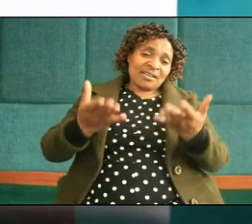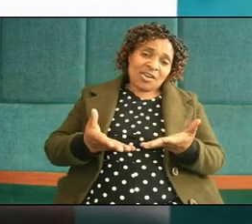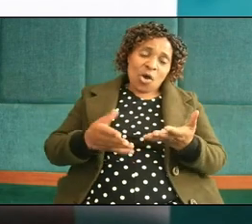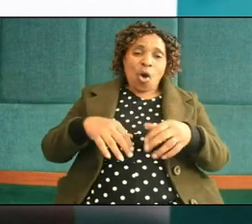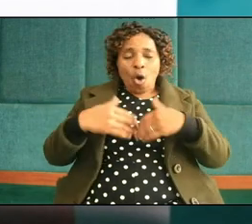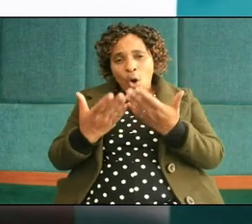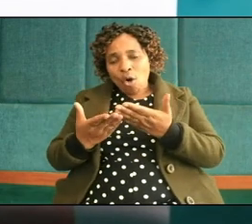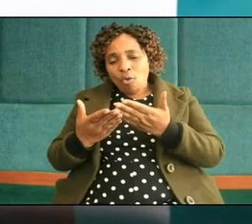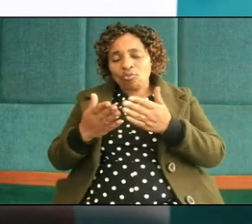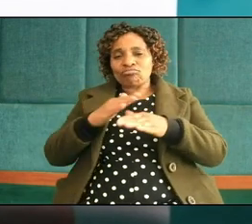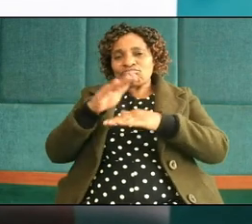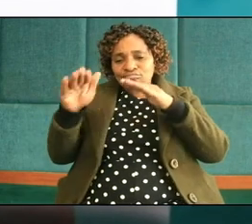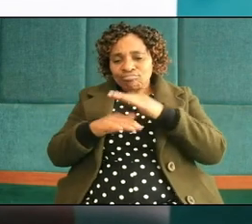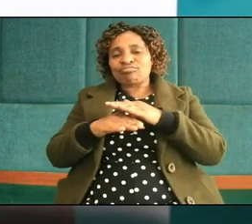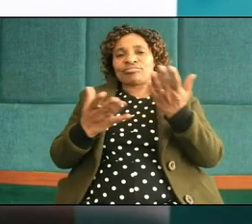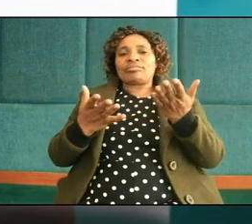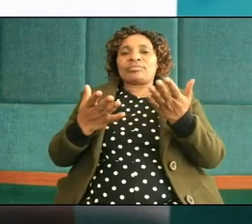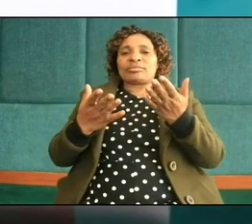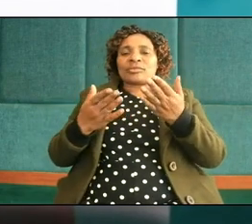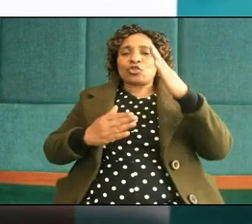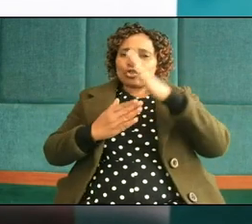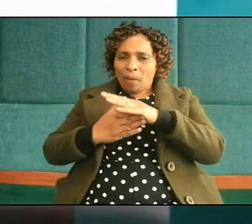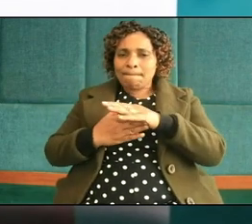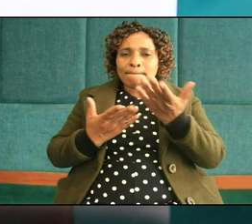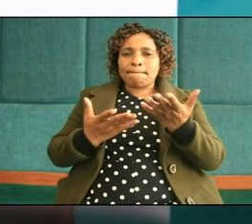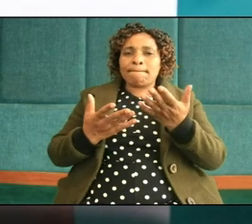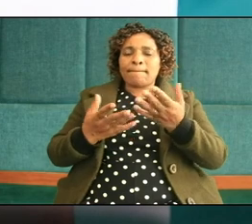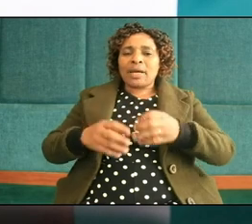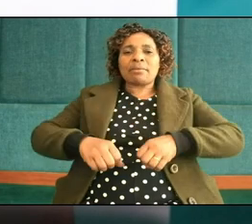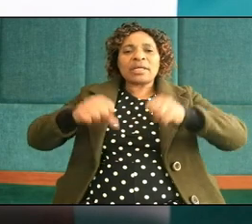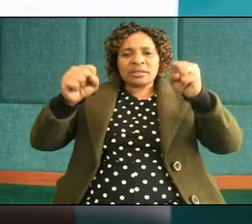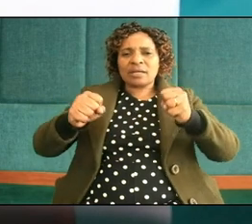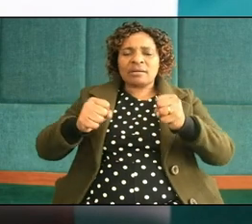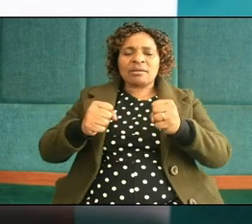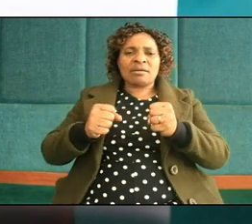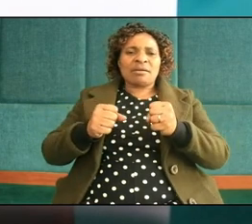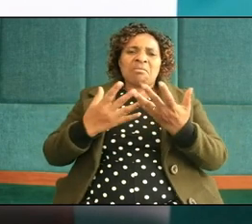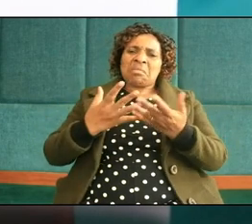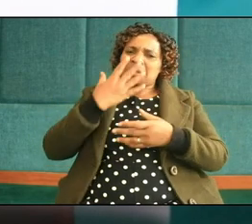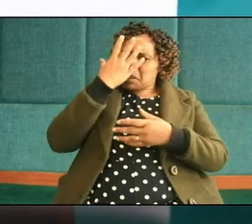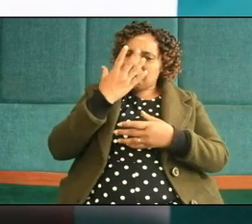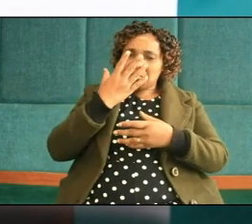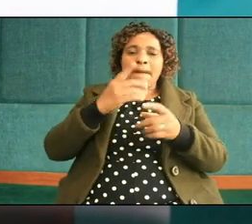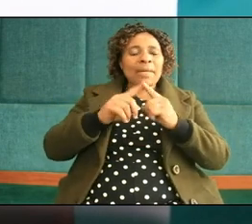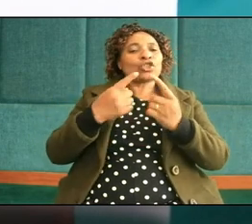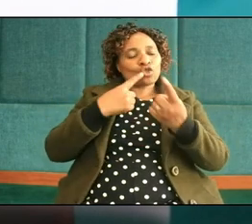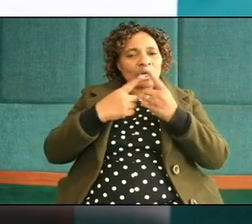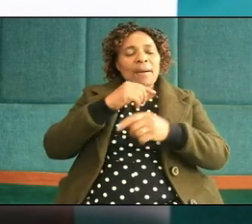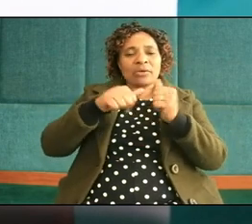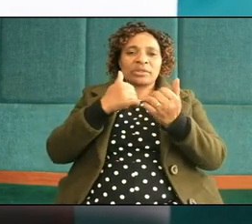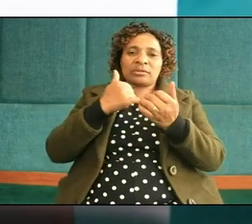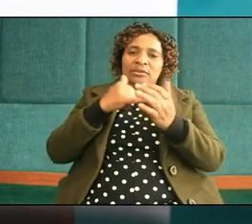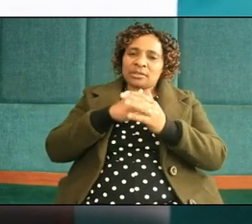principal you just keep quiet talk about it get plans deal with